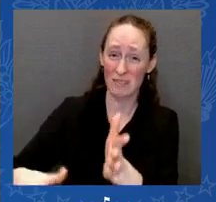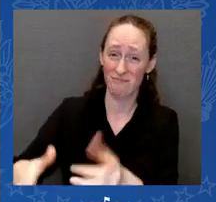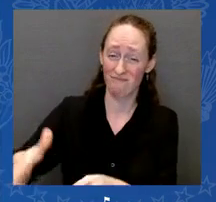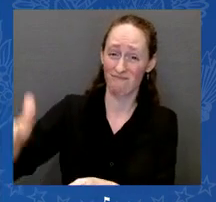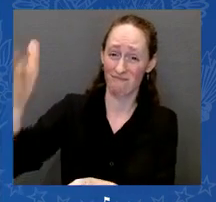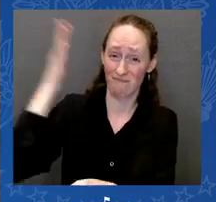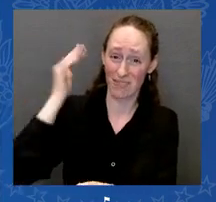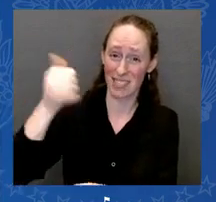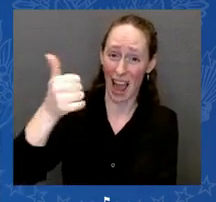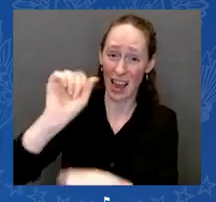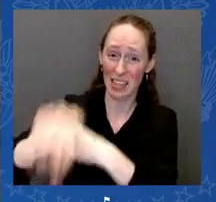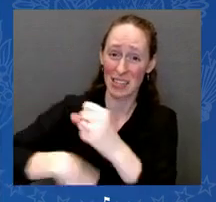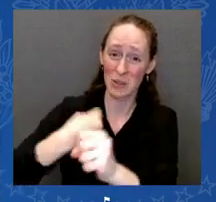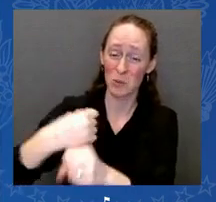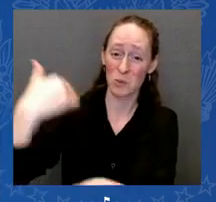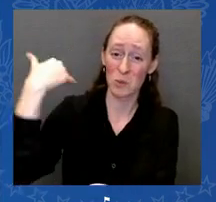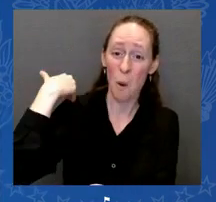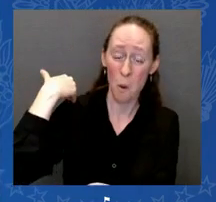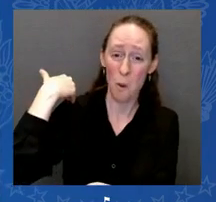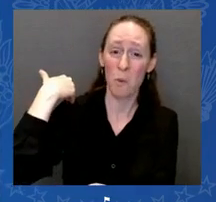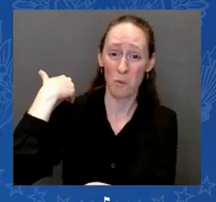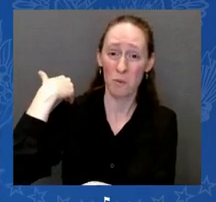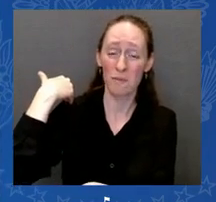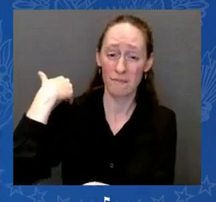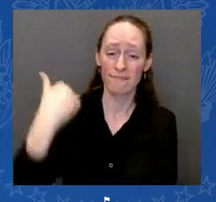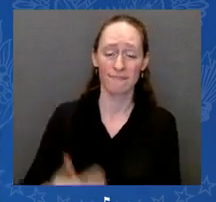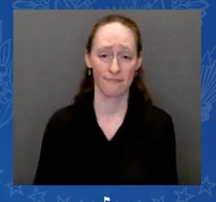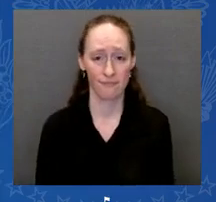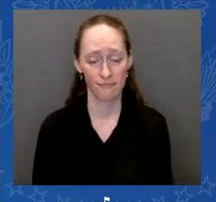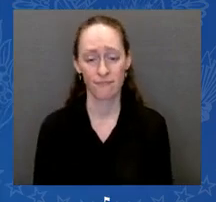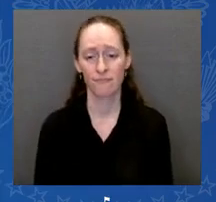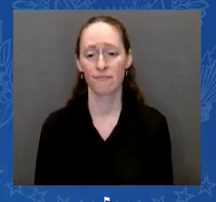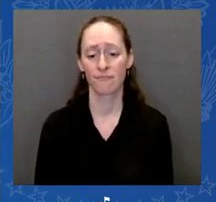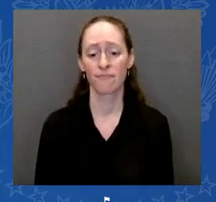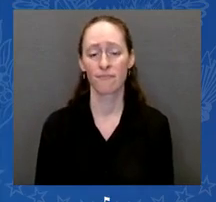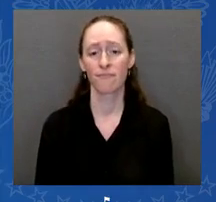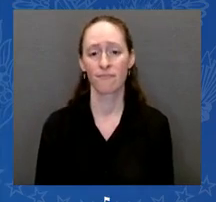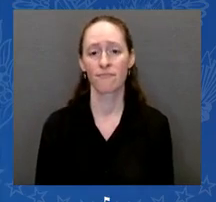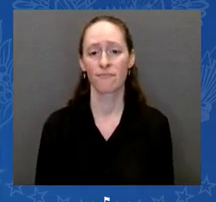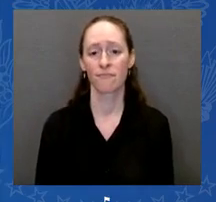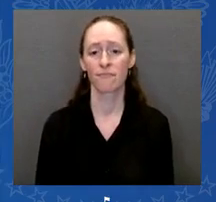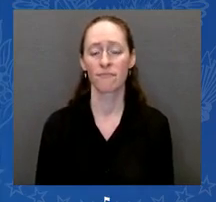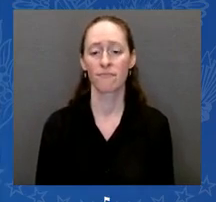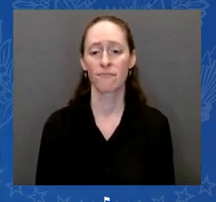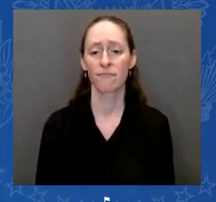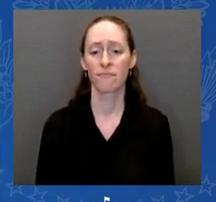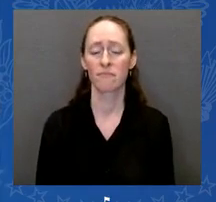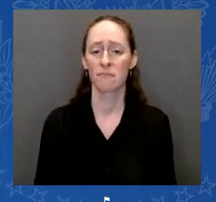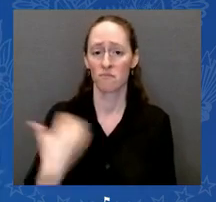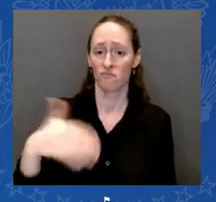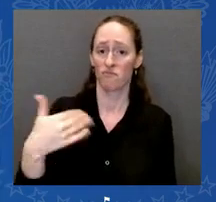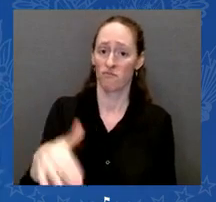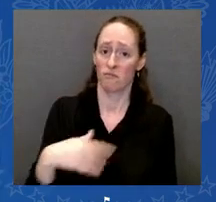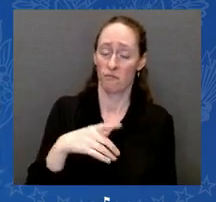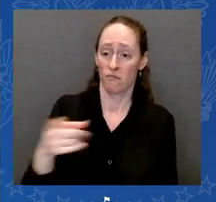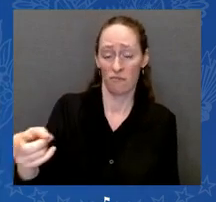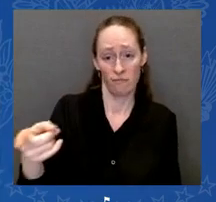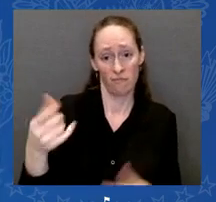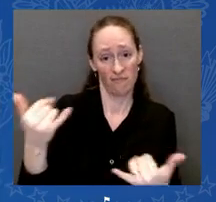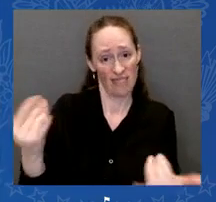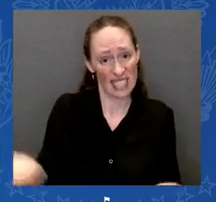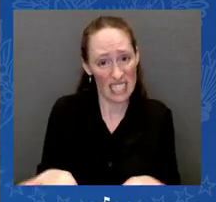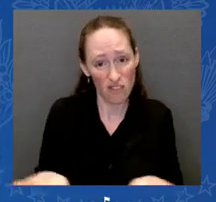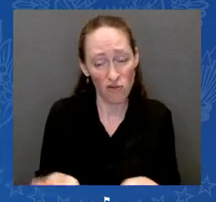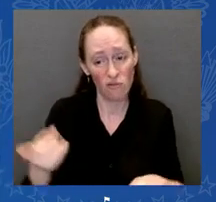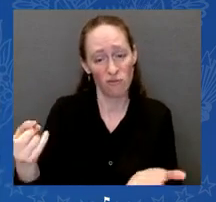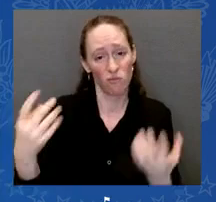she is a courageous survivor and she is a courageous advocate for tougher, common sense gun laws.